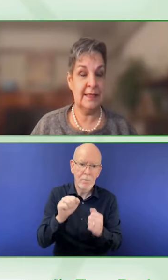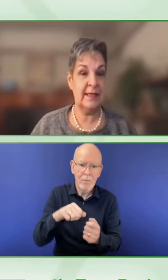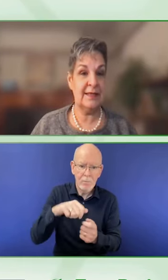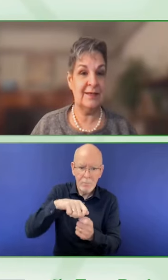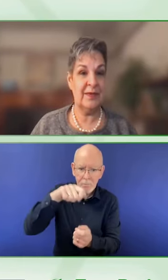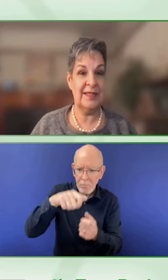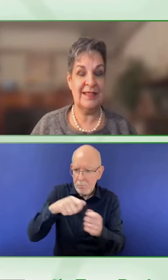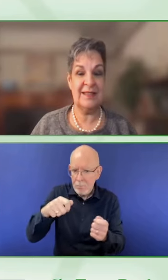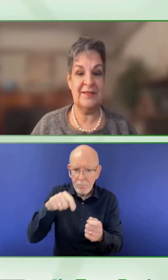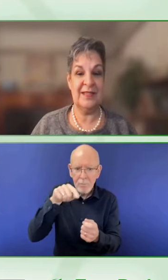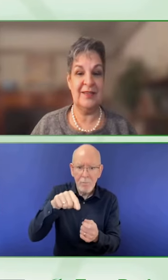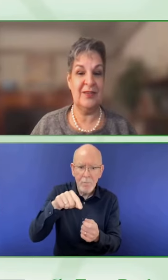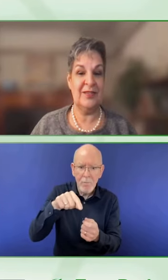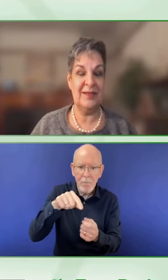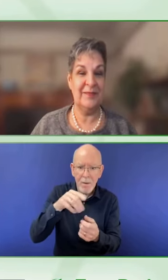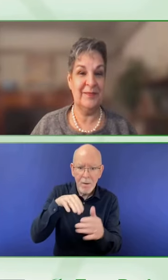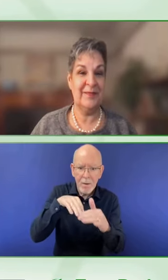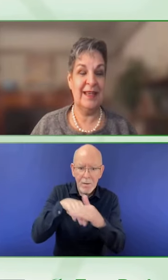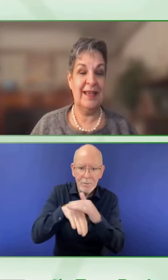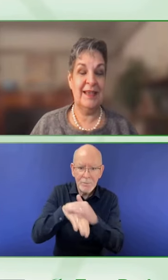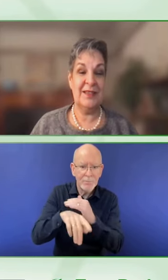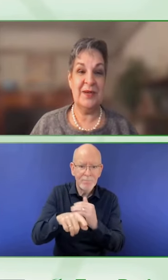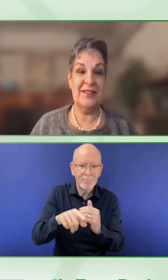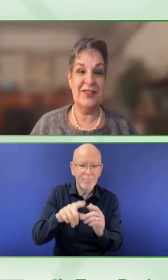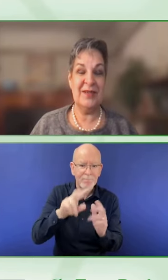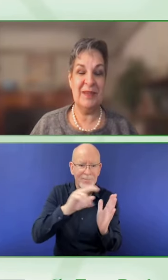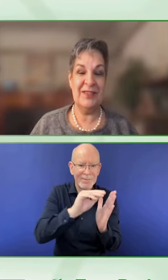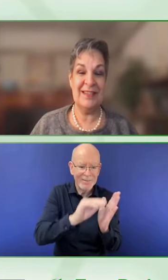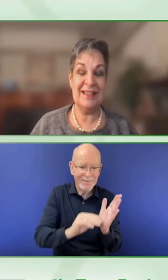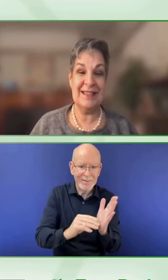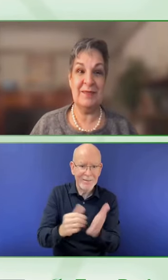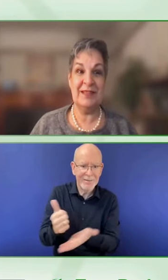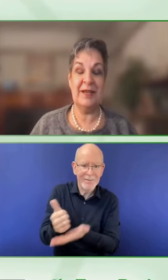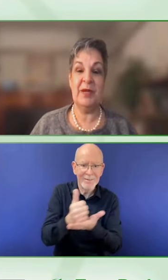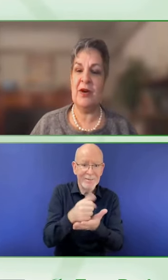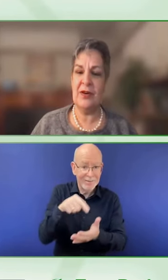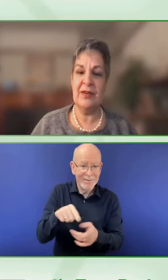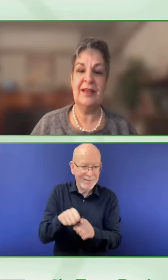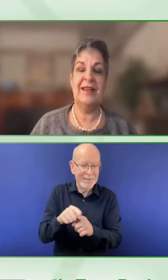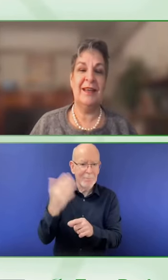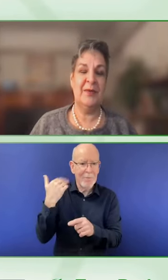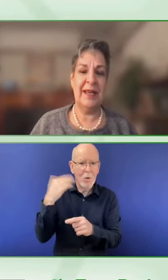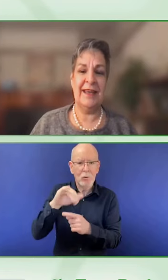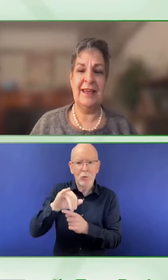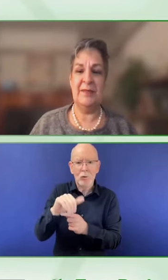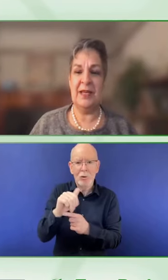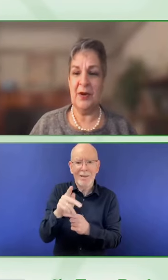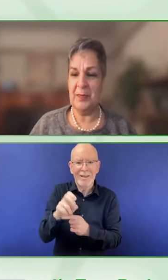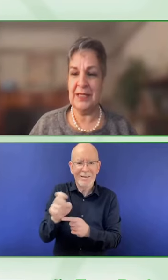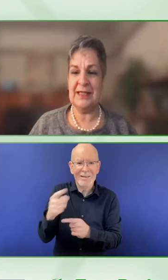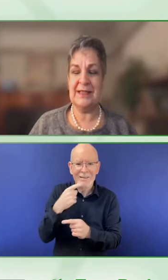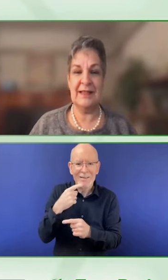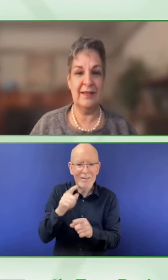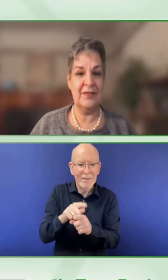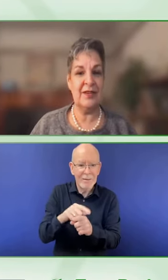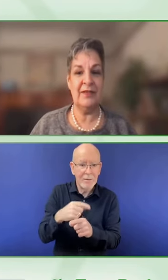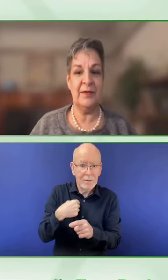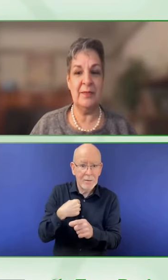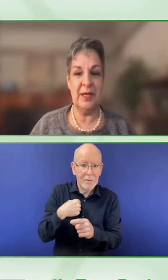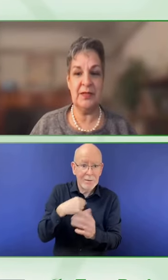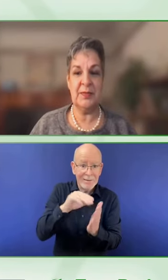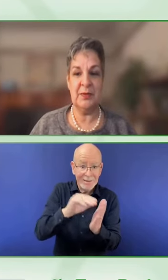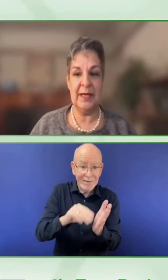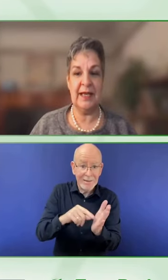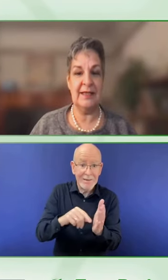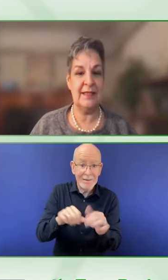and that's tested with assistive technology. So as Jake mentioned, accessibility can be hard. WCAG can be complex. There's